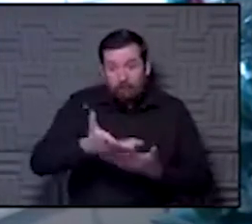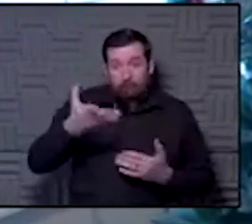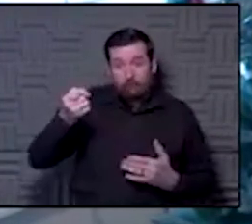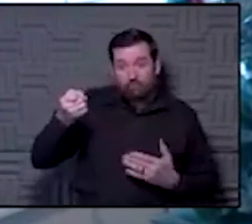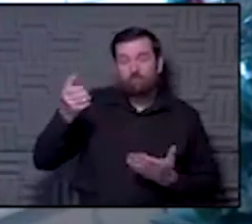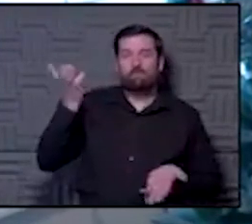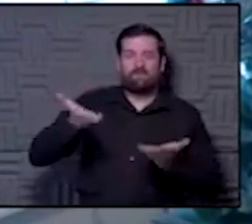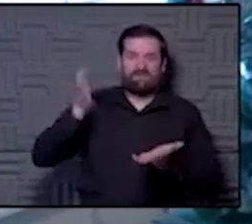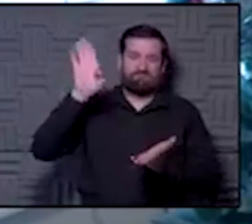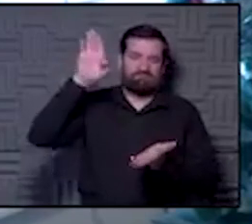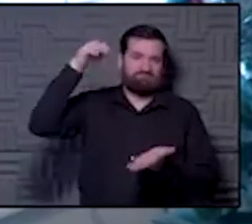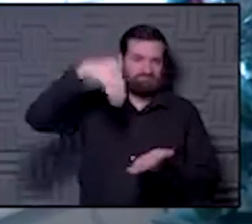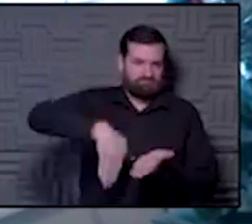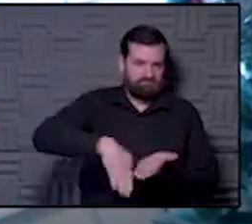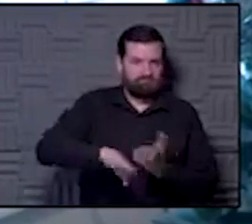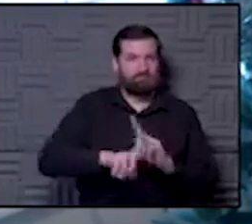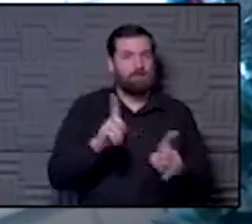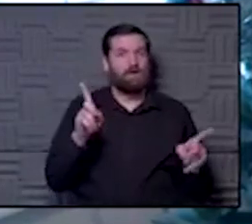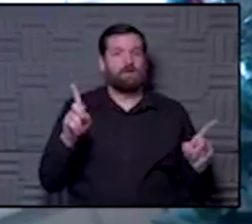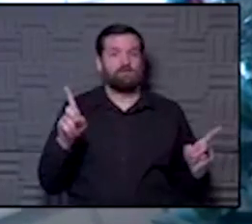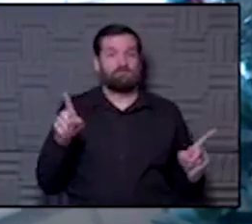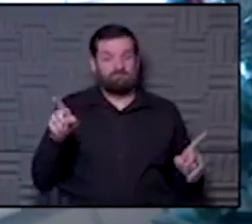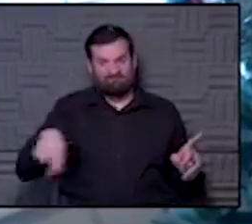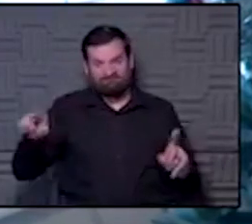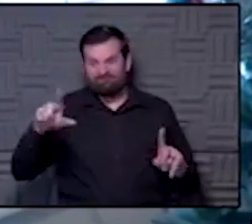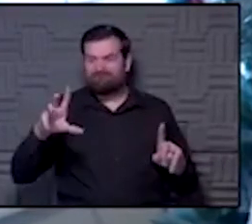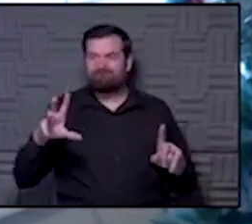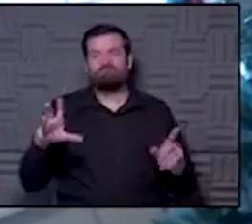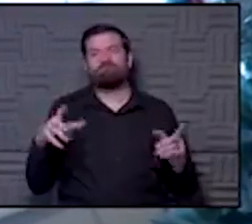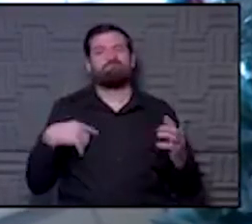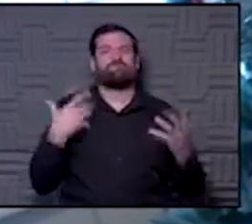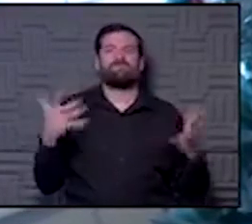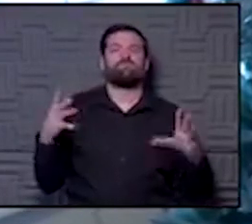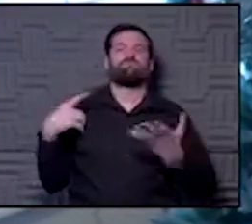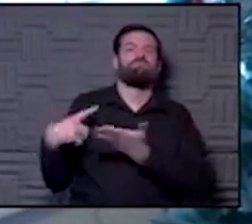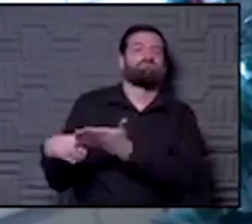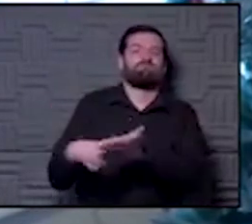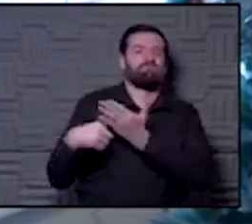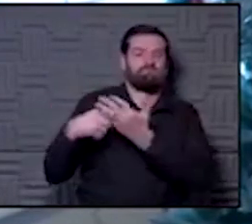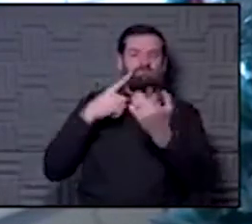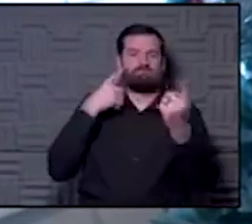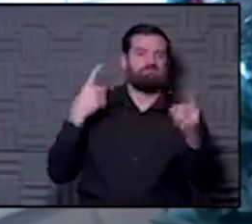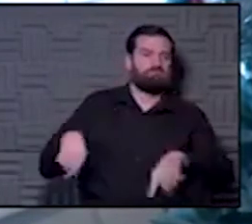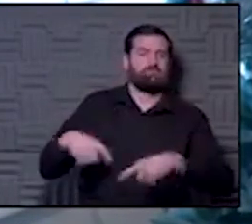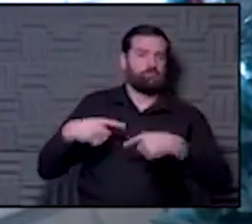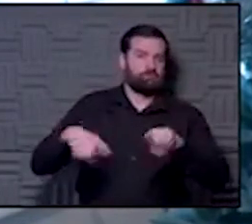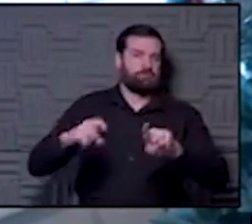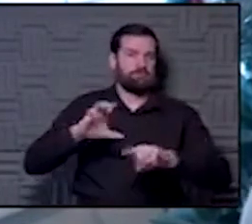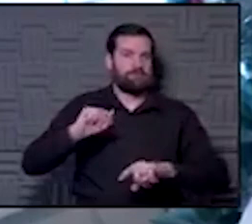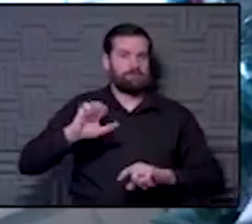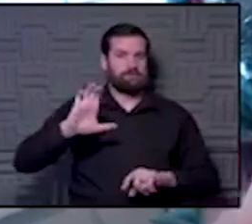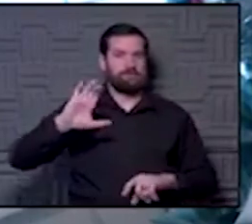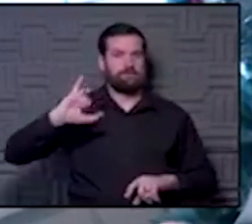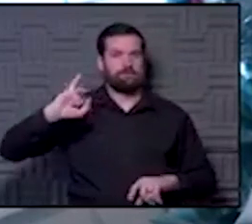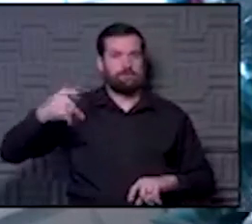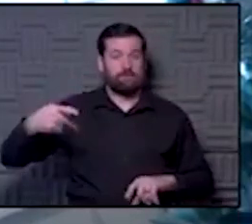that group, I'm not that worried about. I think we had a consensus when we talked about this at ACIP. For pregnancy, of course, we don't really